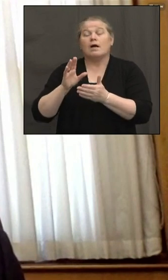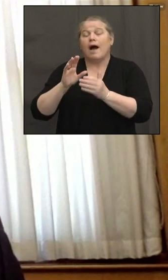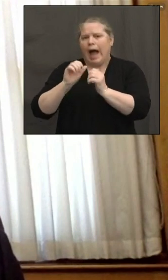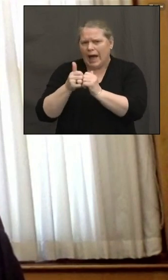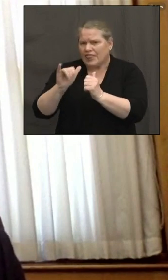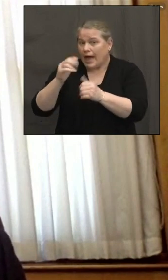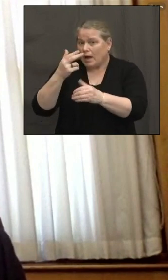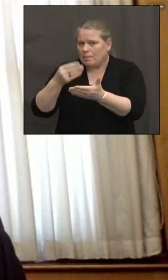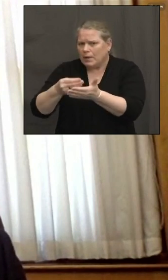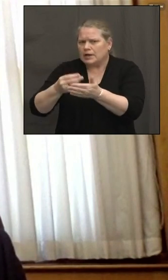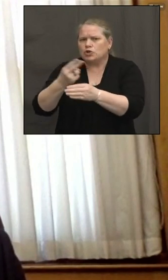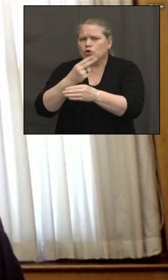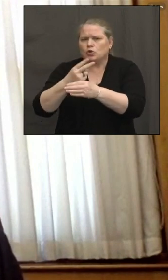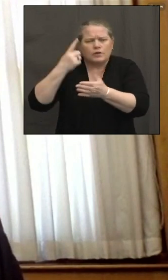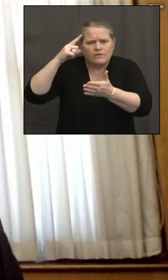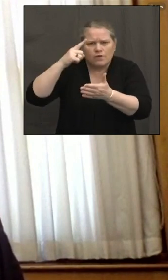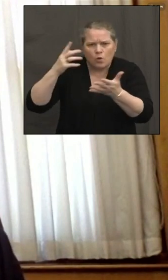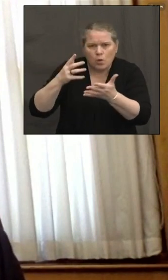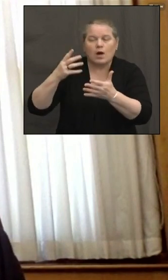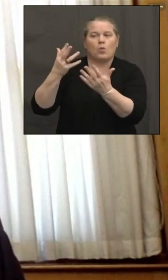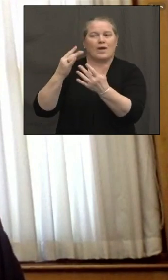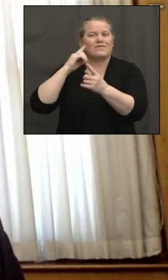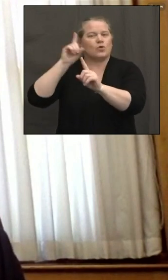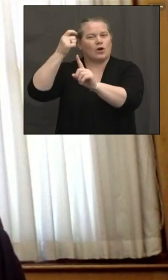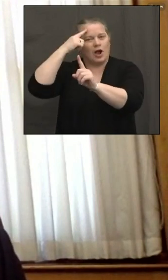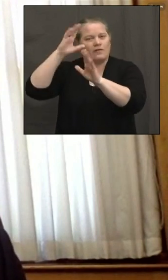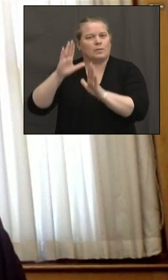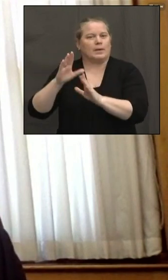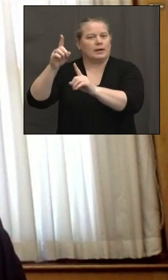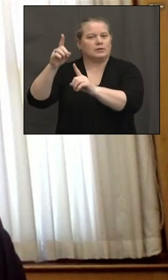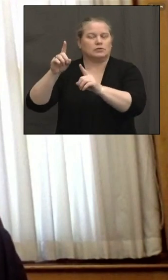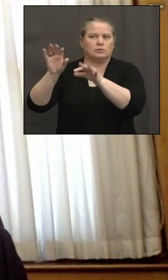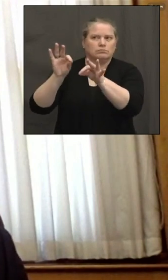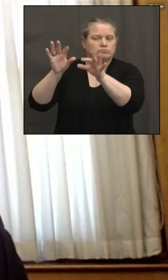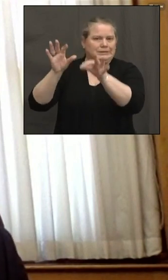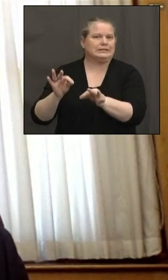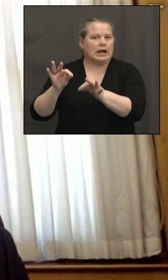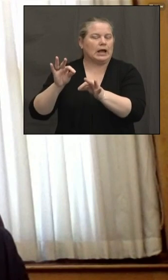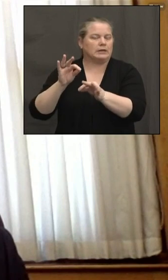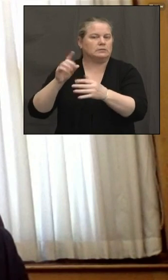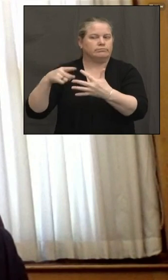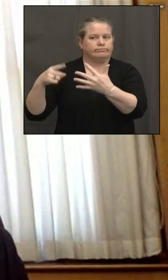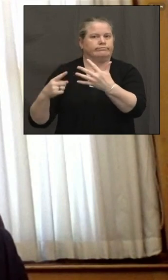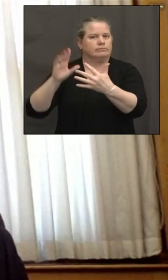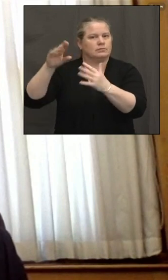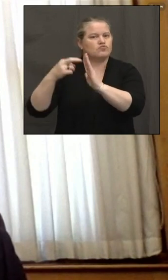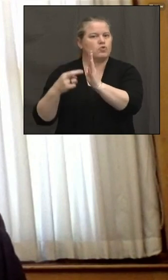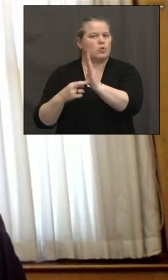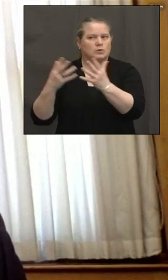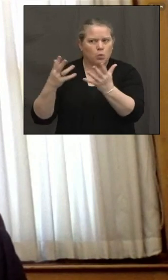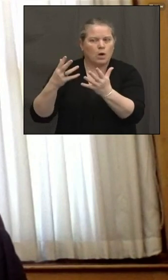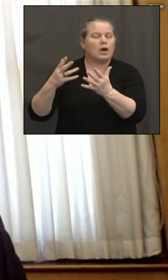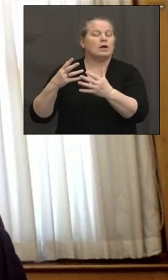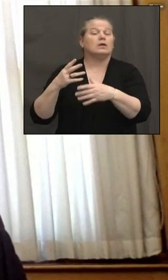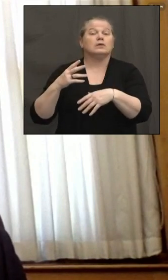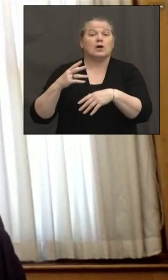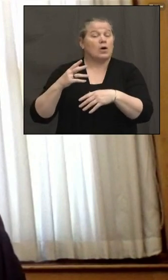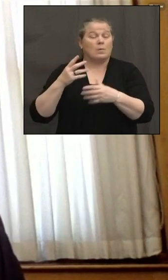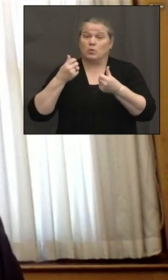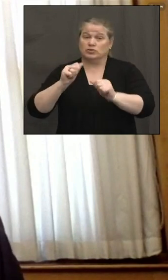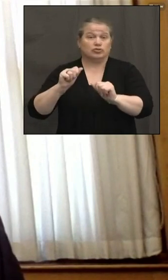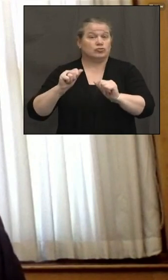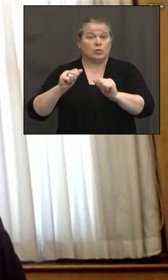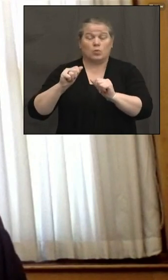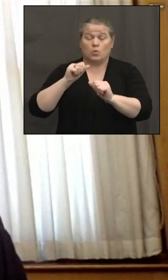slow us down, as we just discussed, in terms of ramping up additional efforts to make vaccines as readily available to everyone around the state as